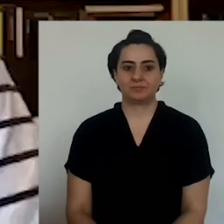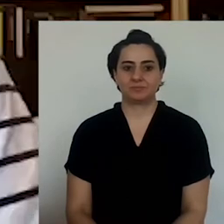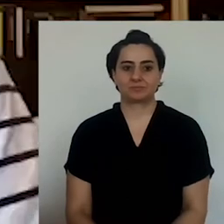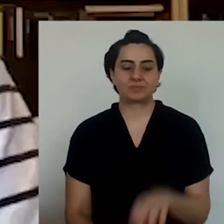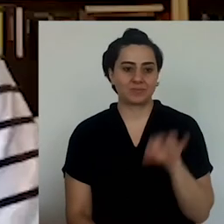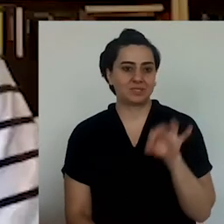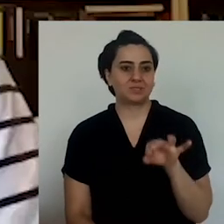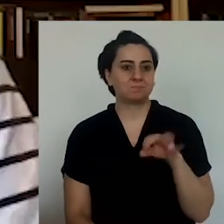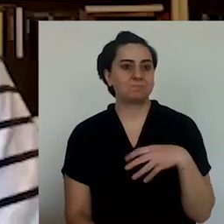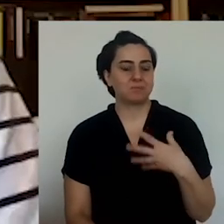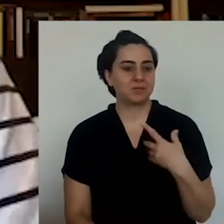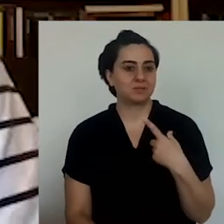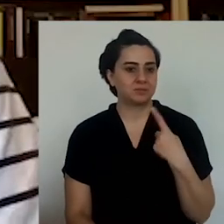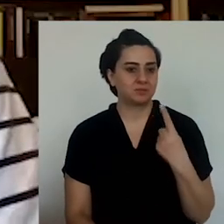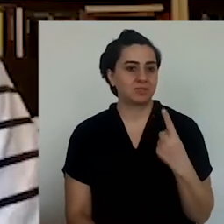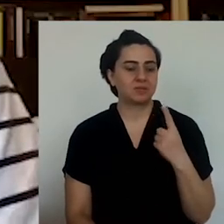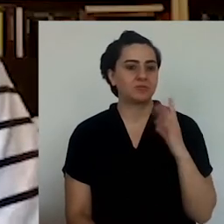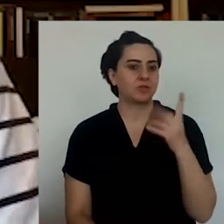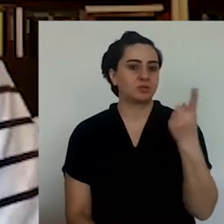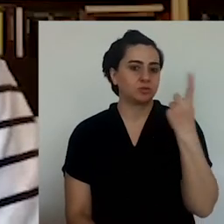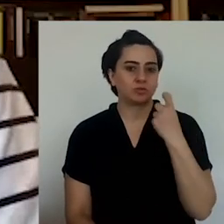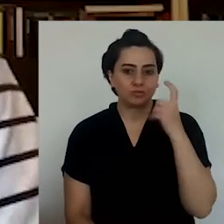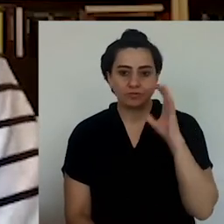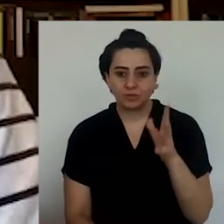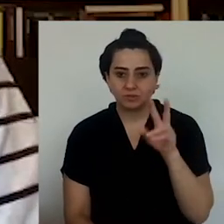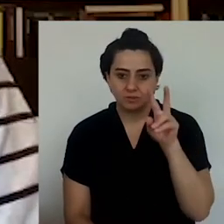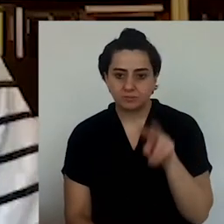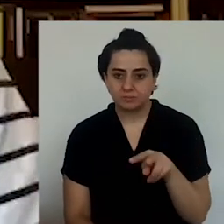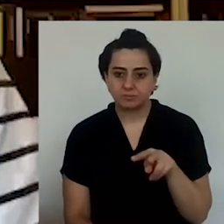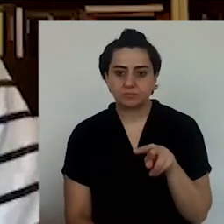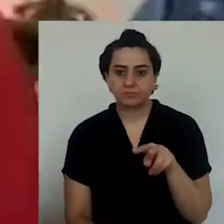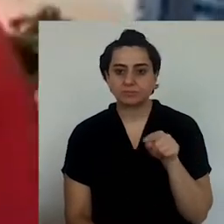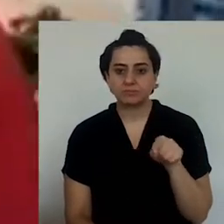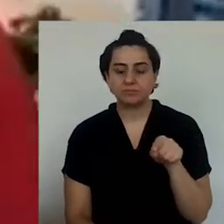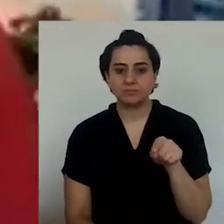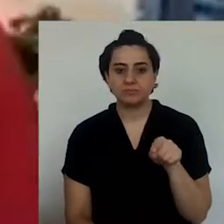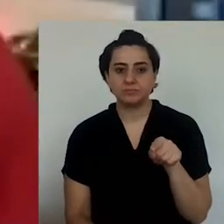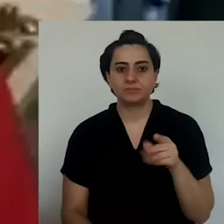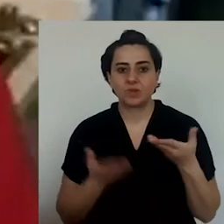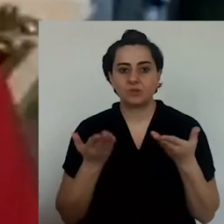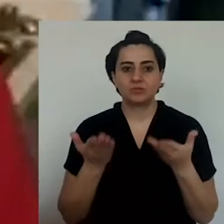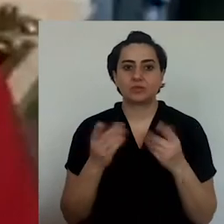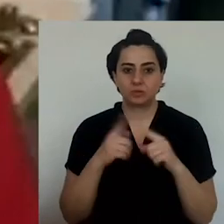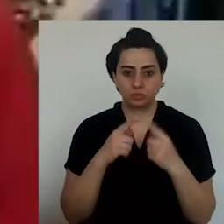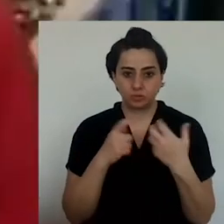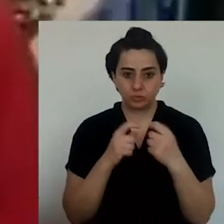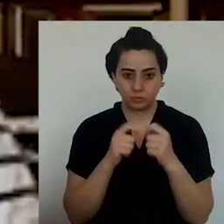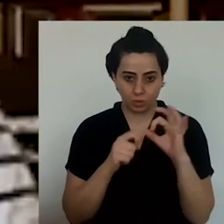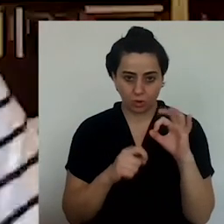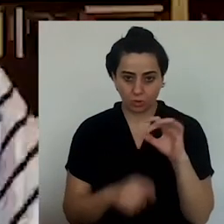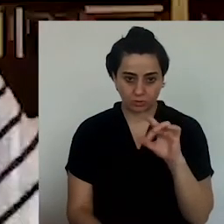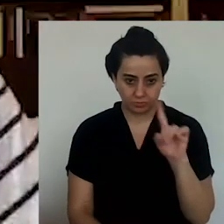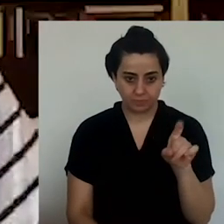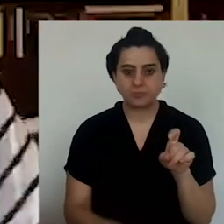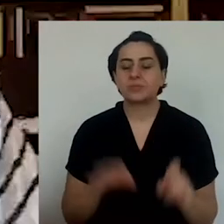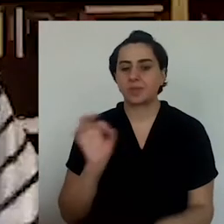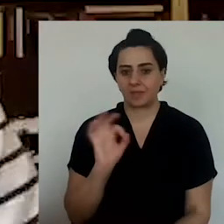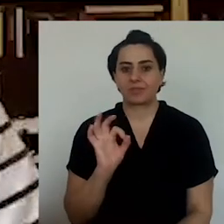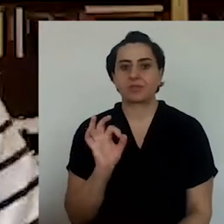The greater influence we have, the better it is. One of the questions we receive often is about